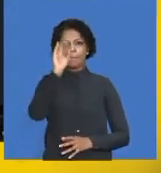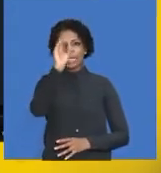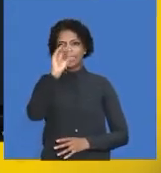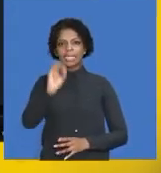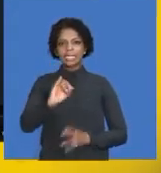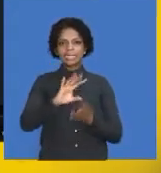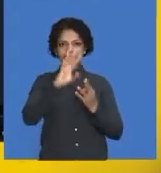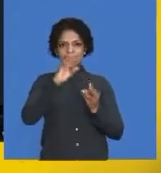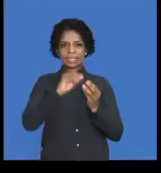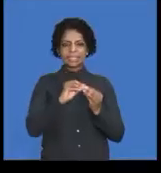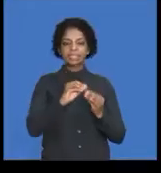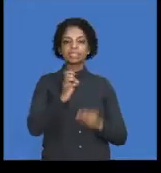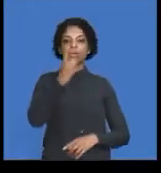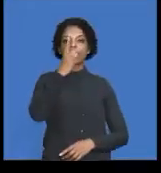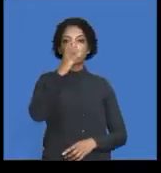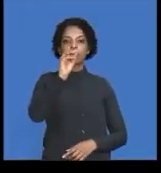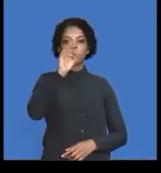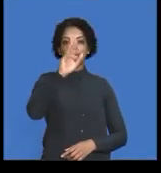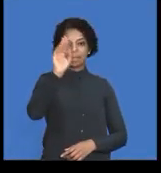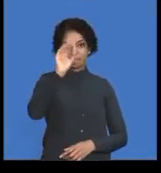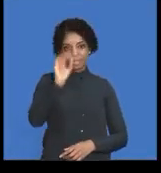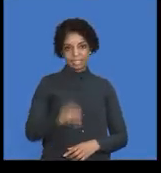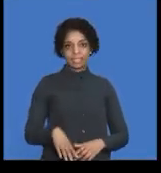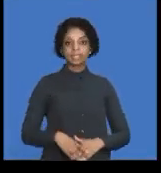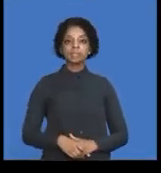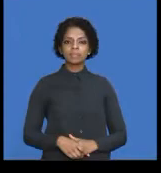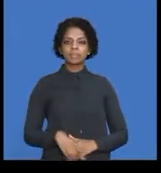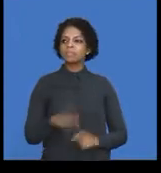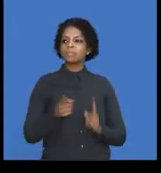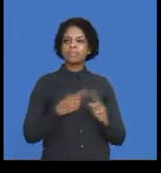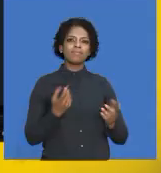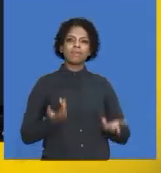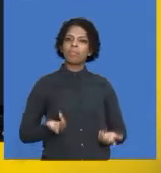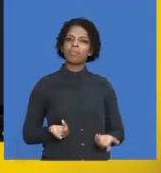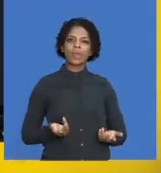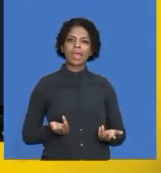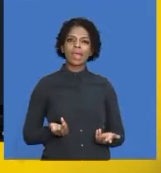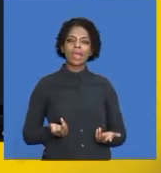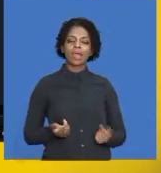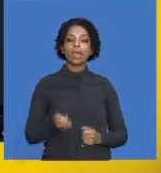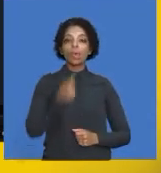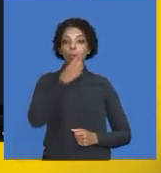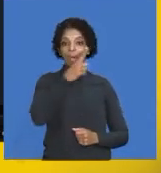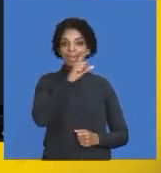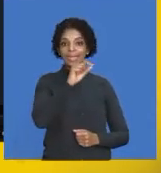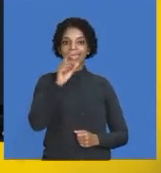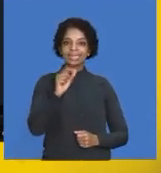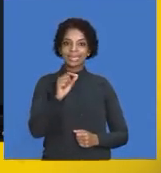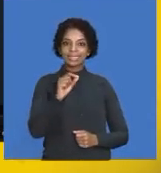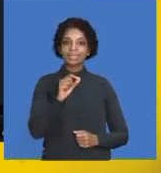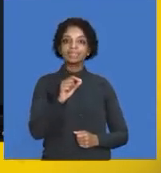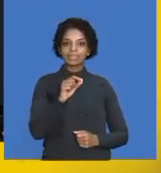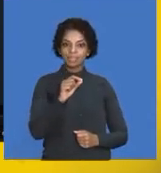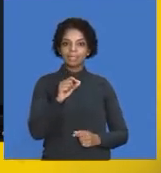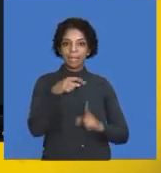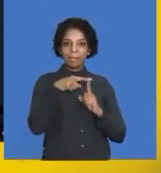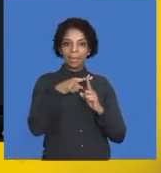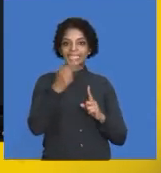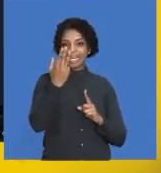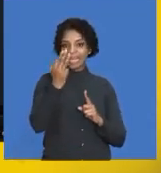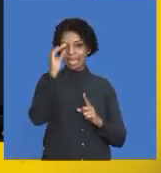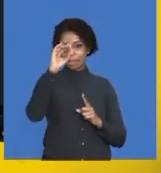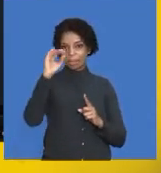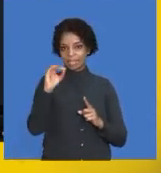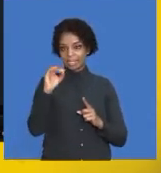109%. Where do I get that figure from? 100 was the initial figure plus the